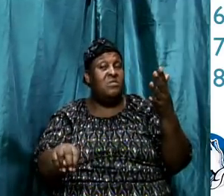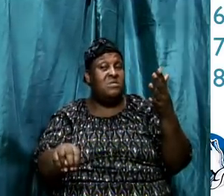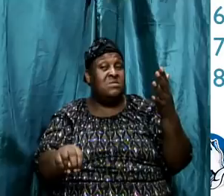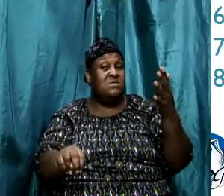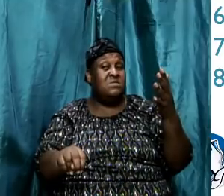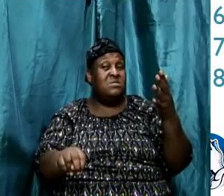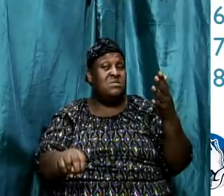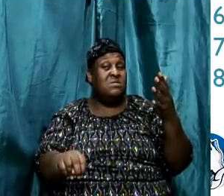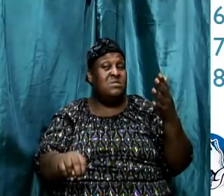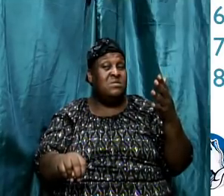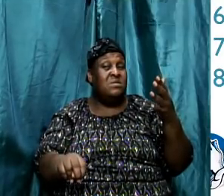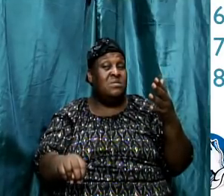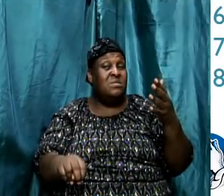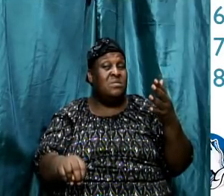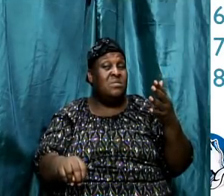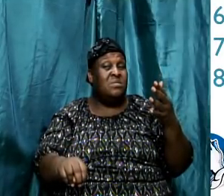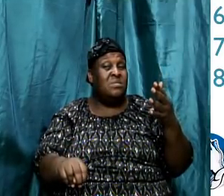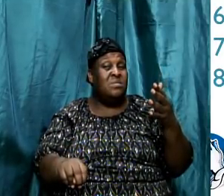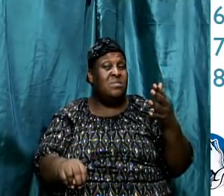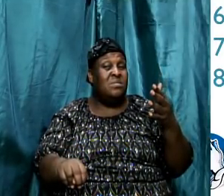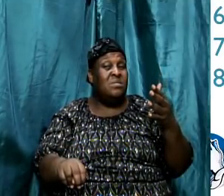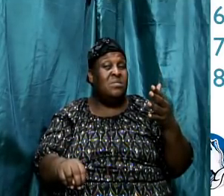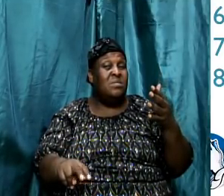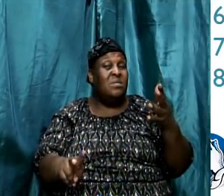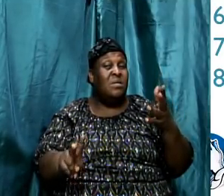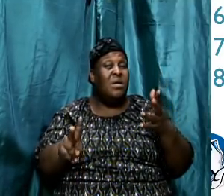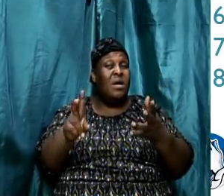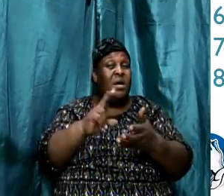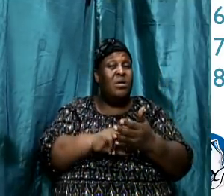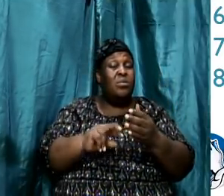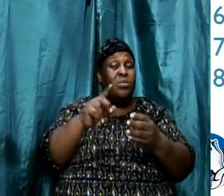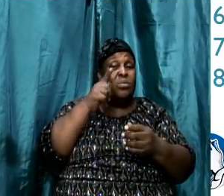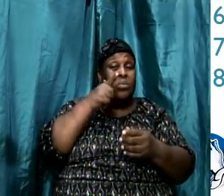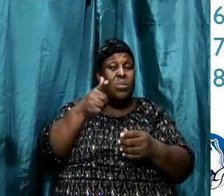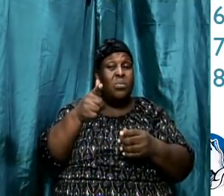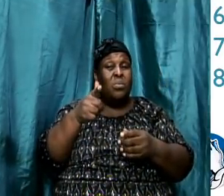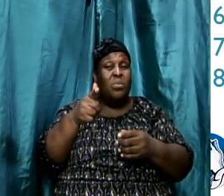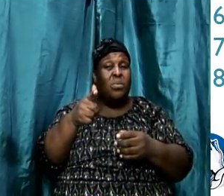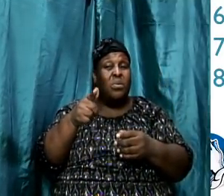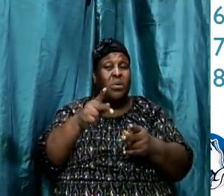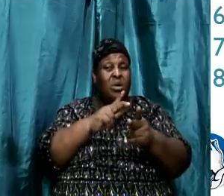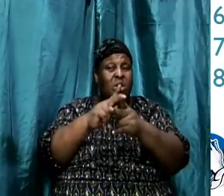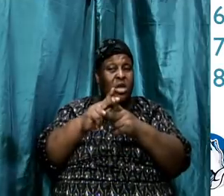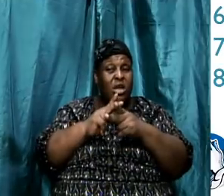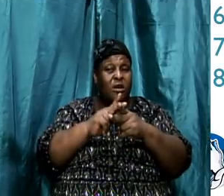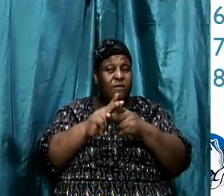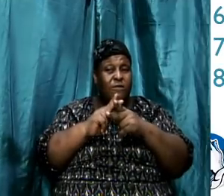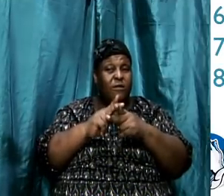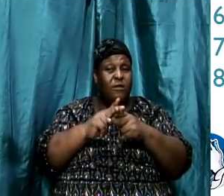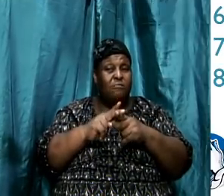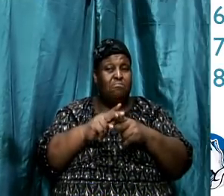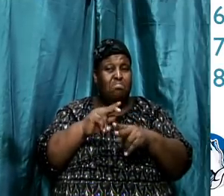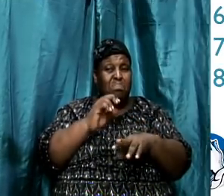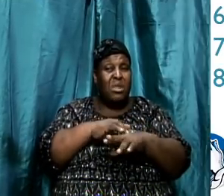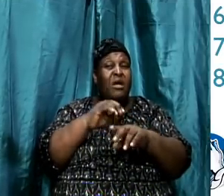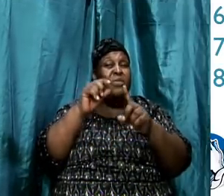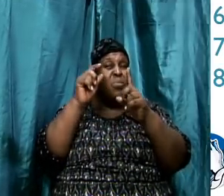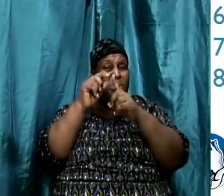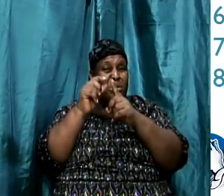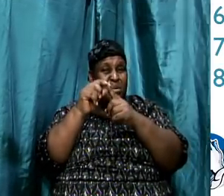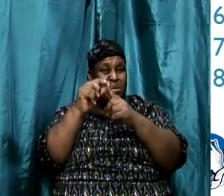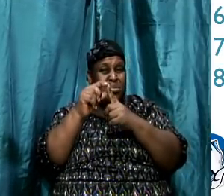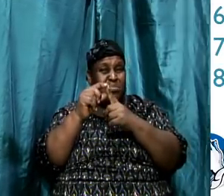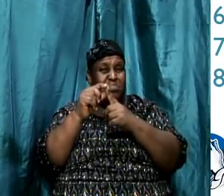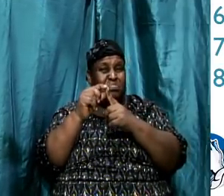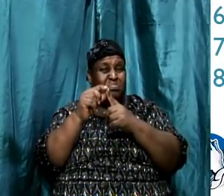Context, you have to take into consideration what is called the immediate context. What are the words before it? What are the words after it? And if sometimes we don't get the